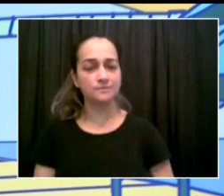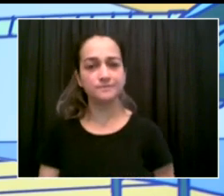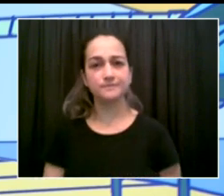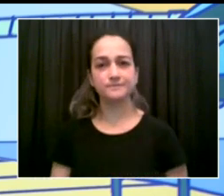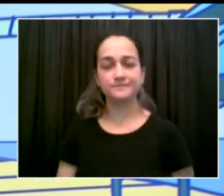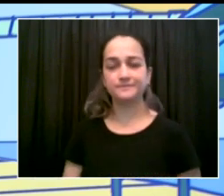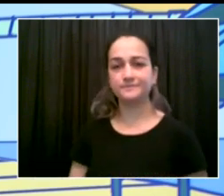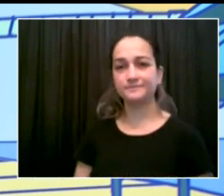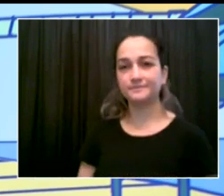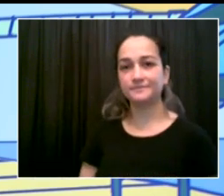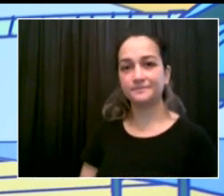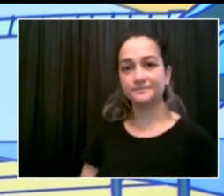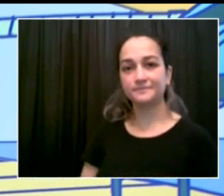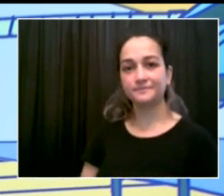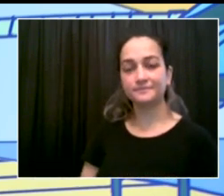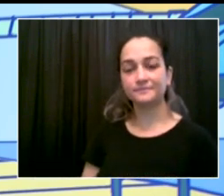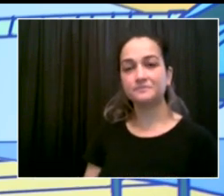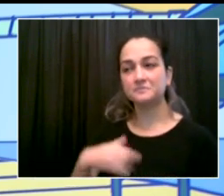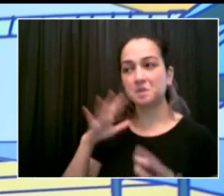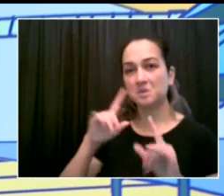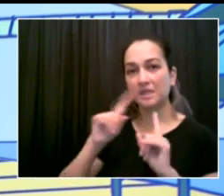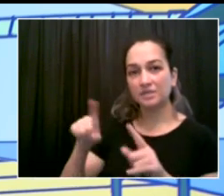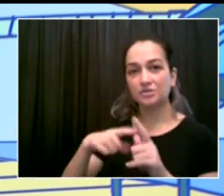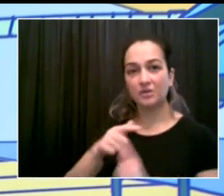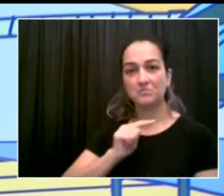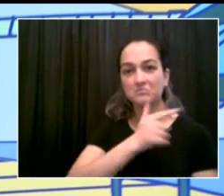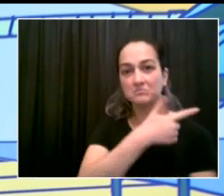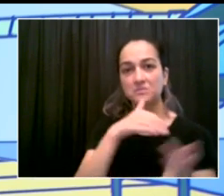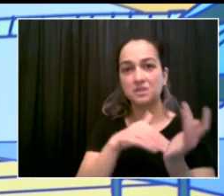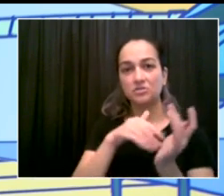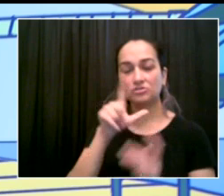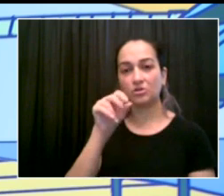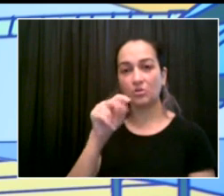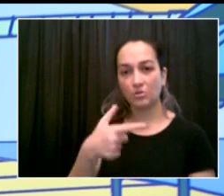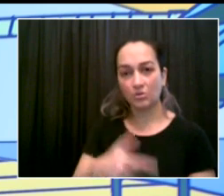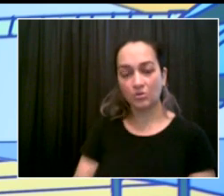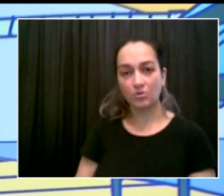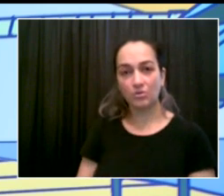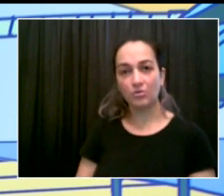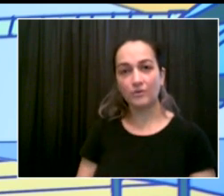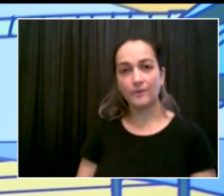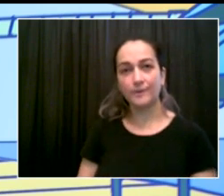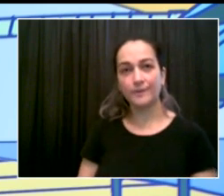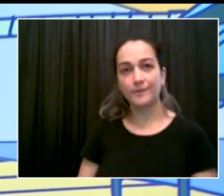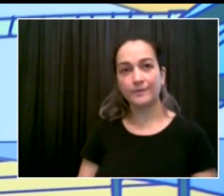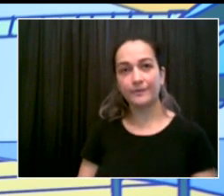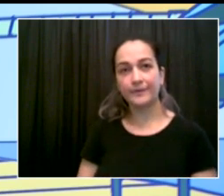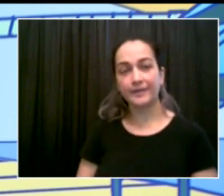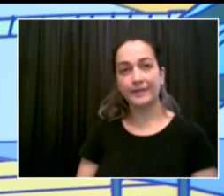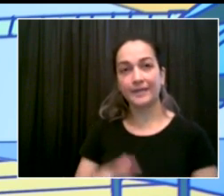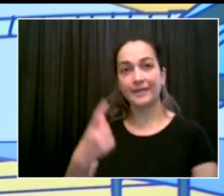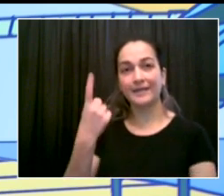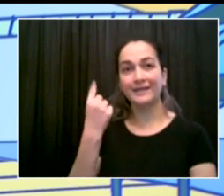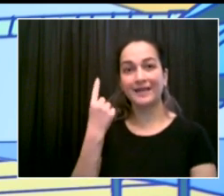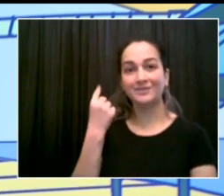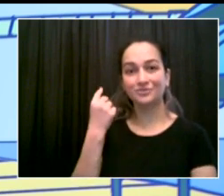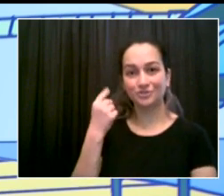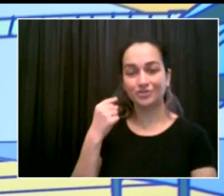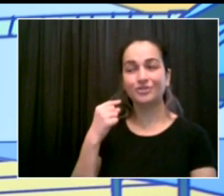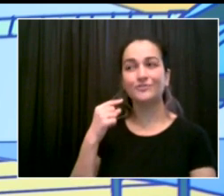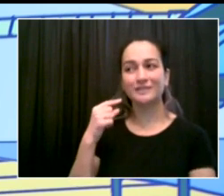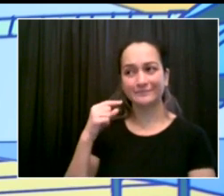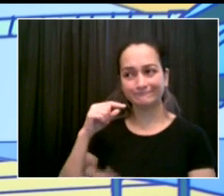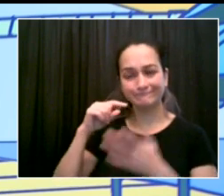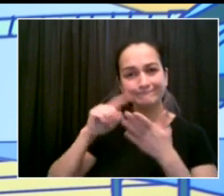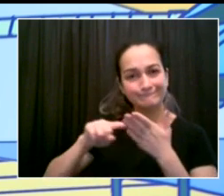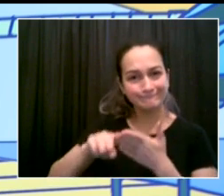tried different approaches and clearly took a very cautious approach, and a very good one in the sense of we've got great outcomes in terms